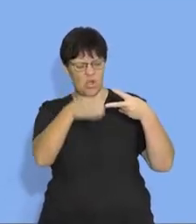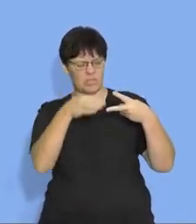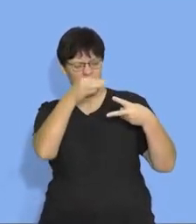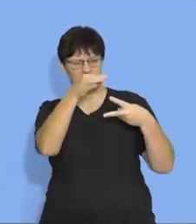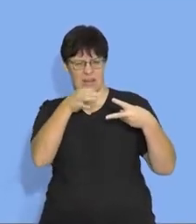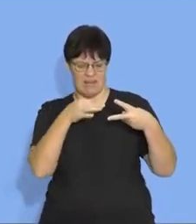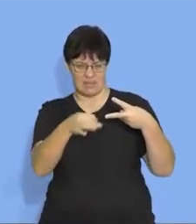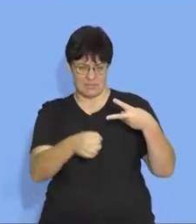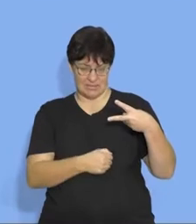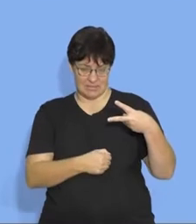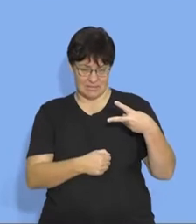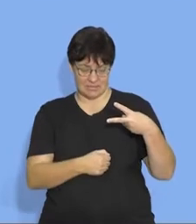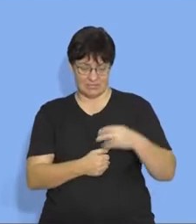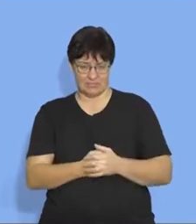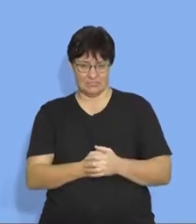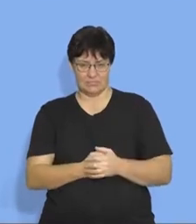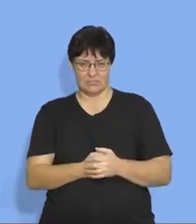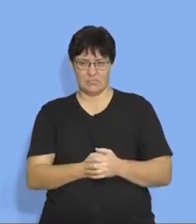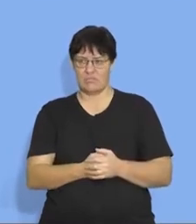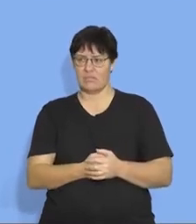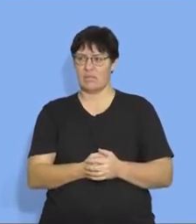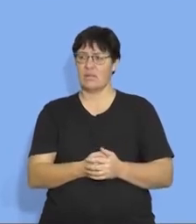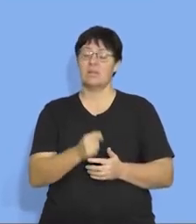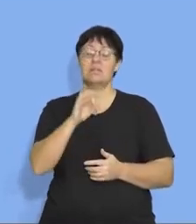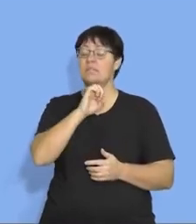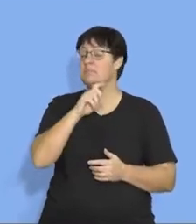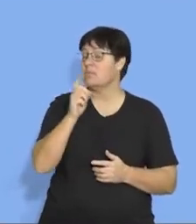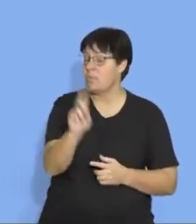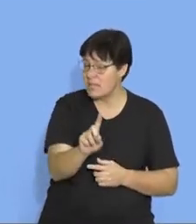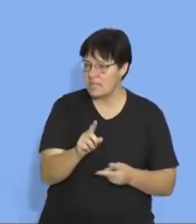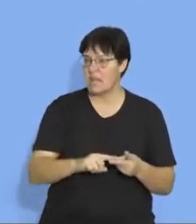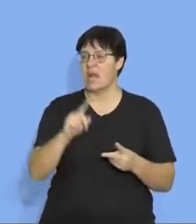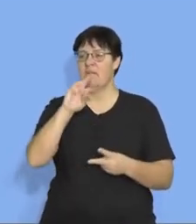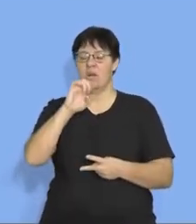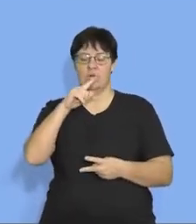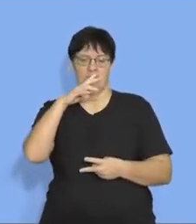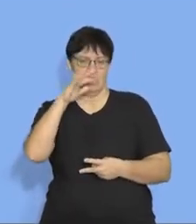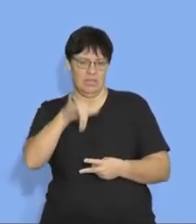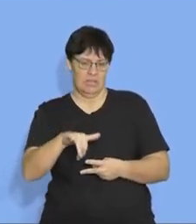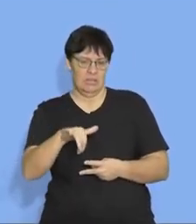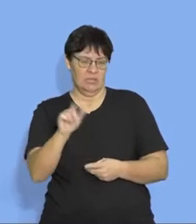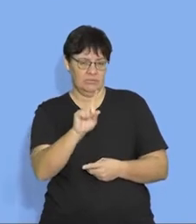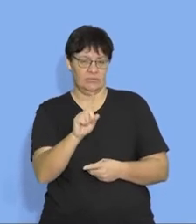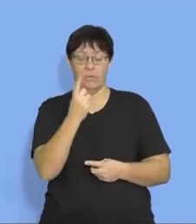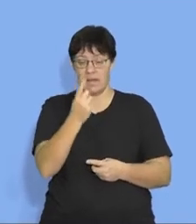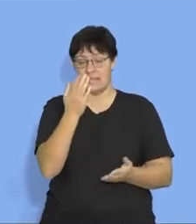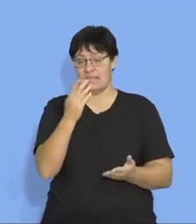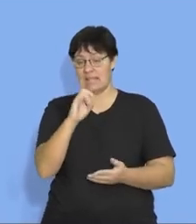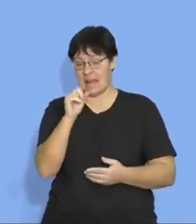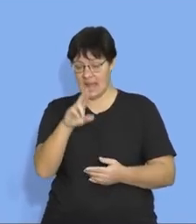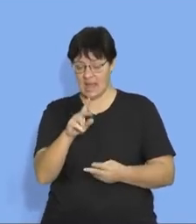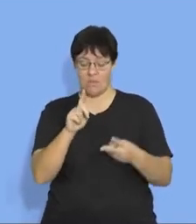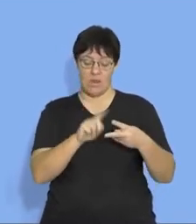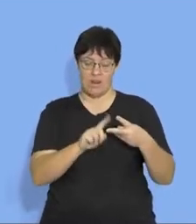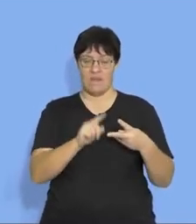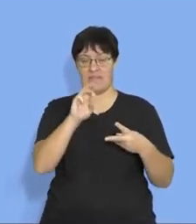we're going to define what is speed, what is velocity. Okay. One is a scalar. One is a vector.